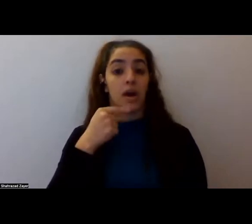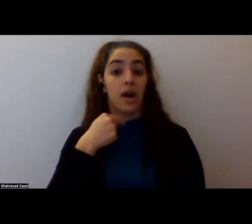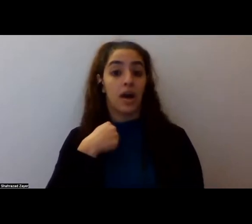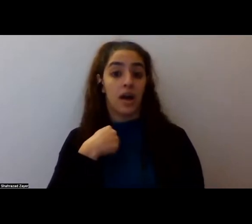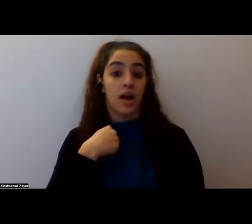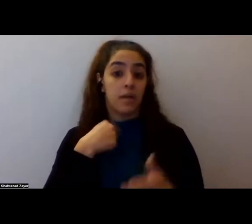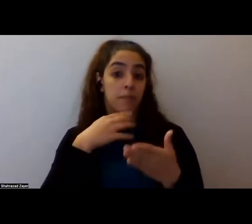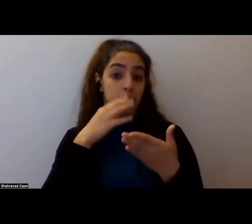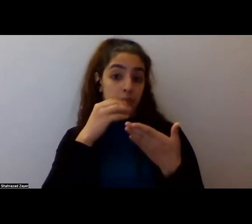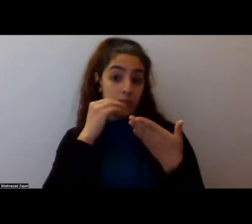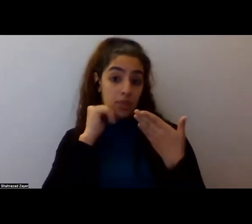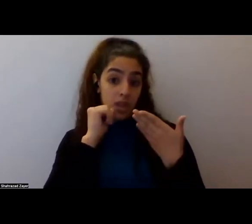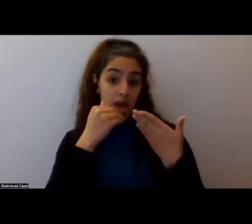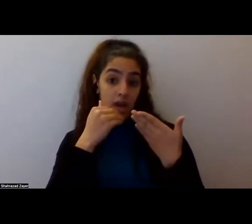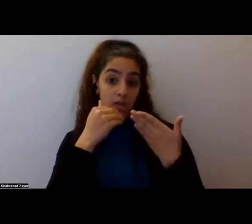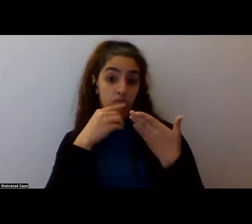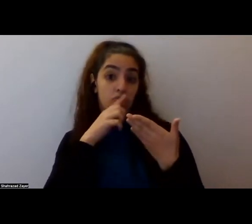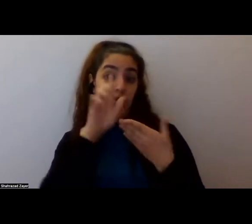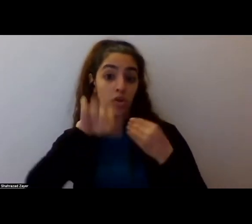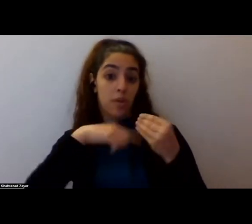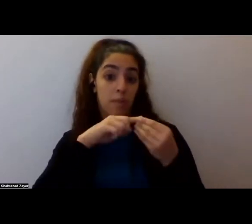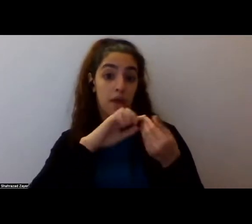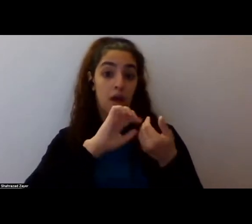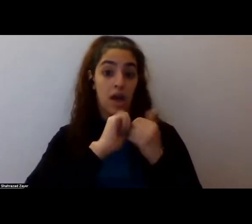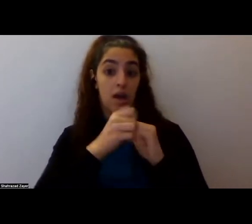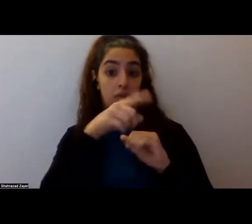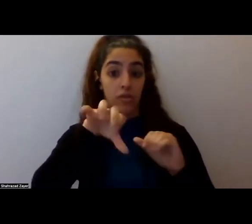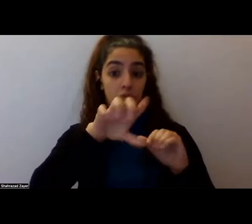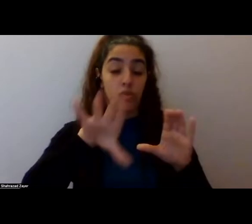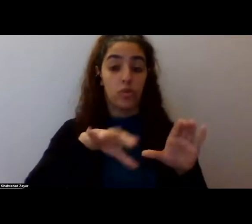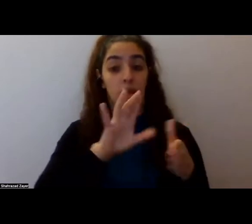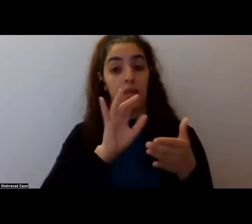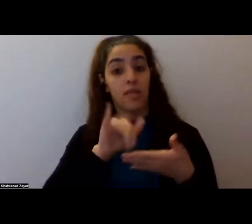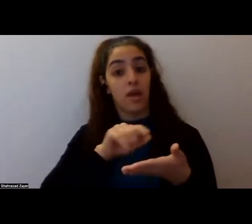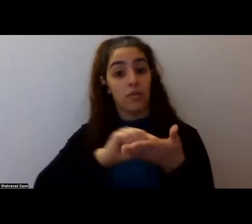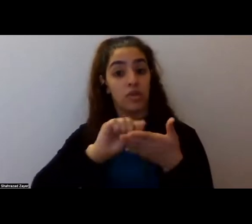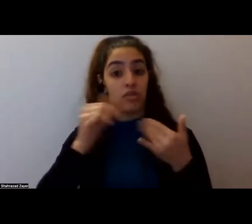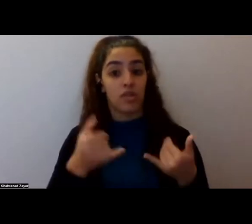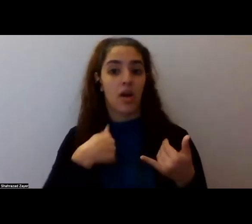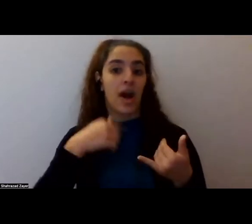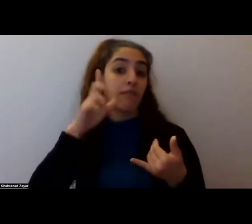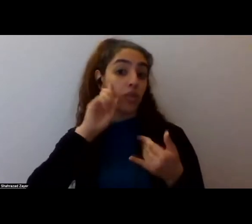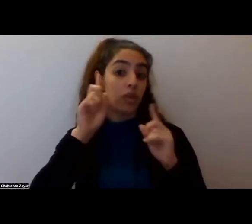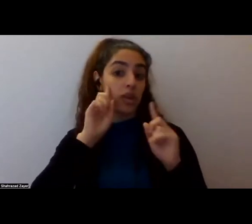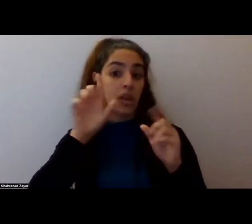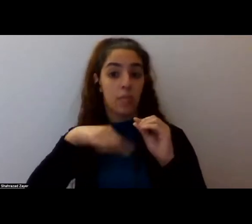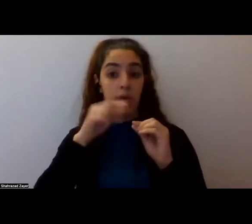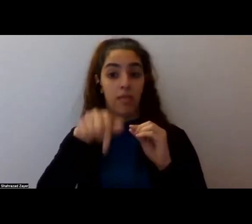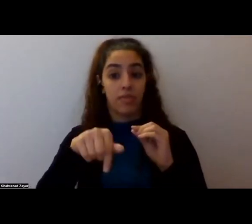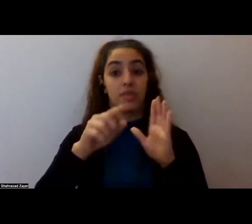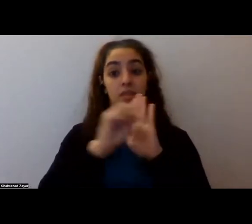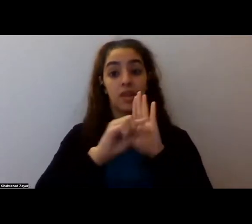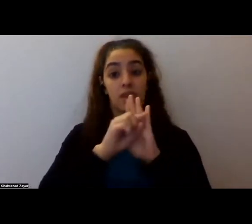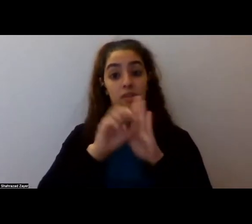conducting this research, I haven't heard of many situations where this does come up. So I'm not sure how frequently this occurs, but